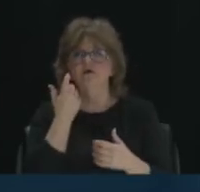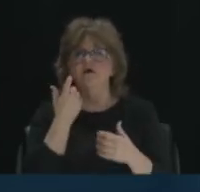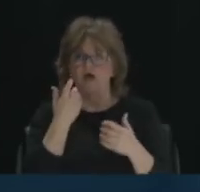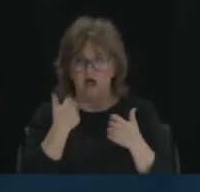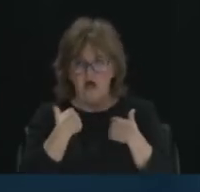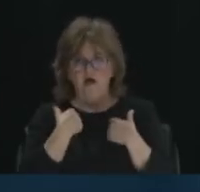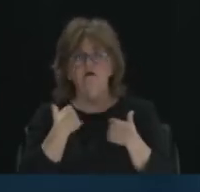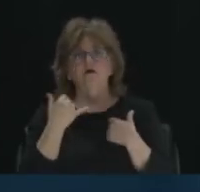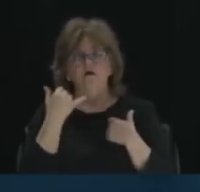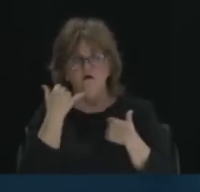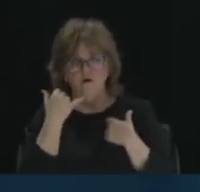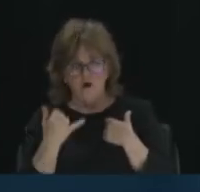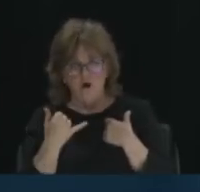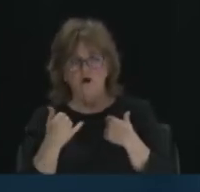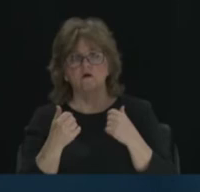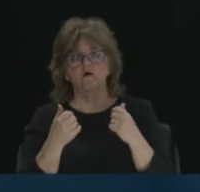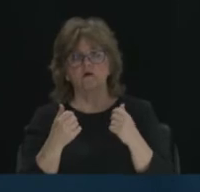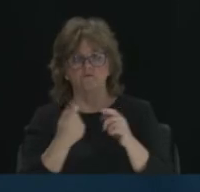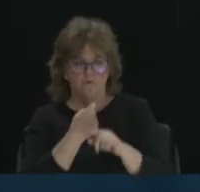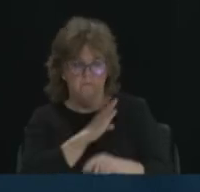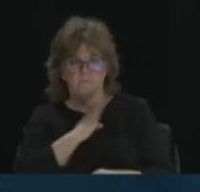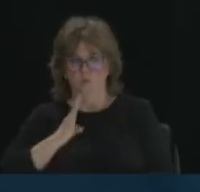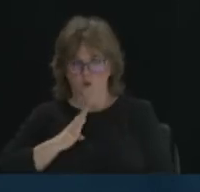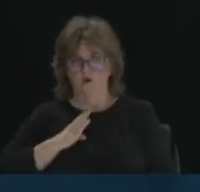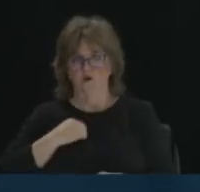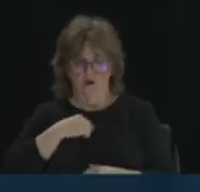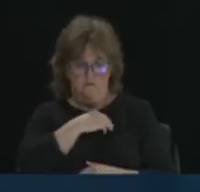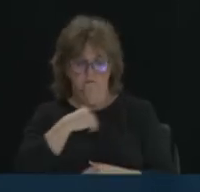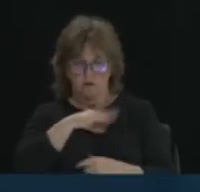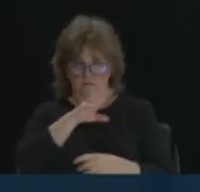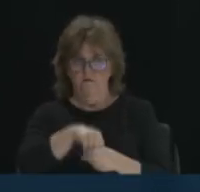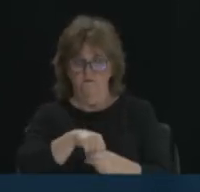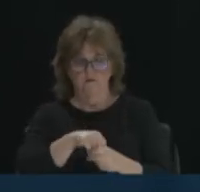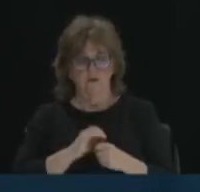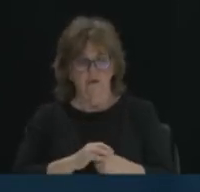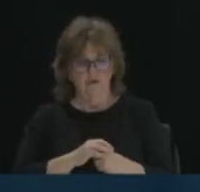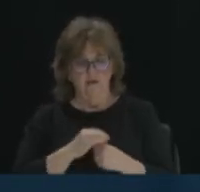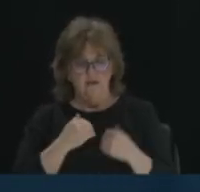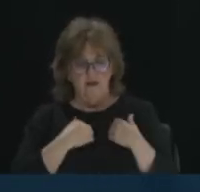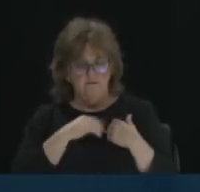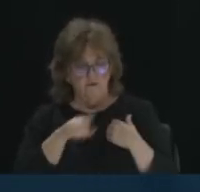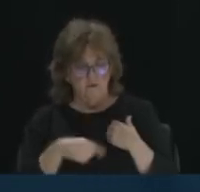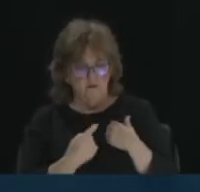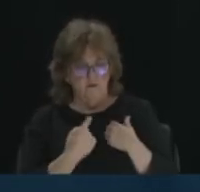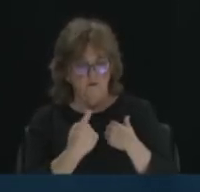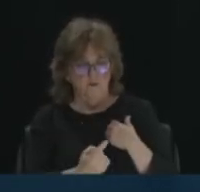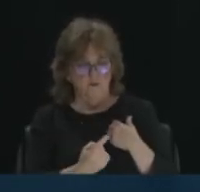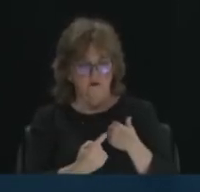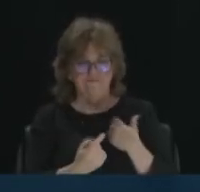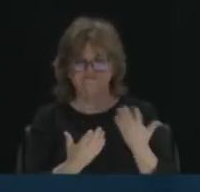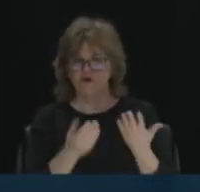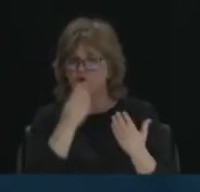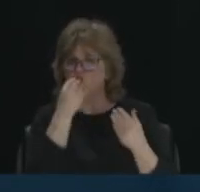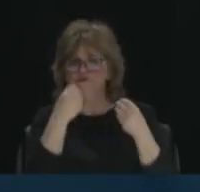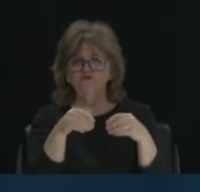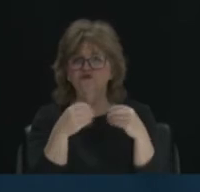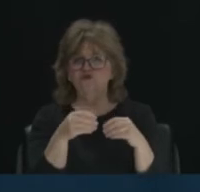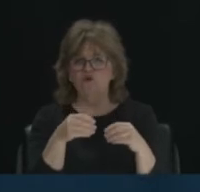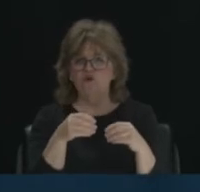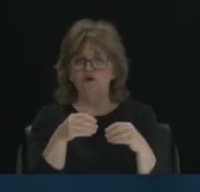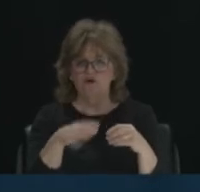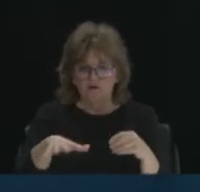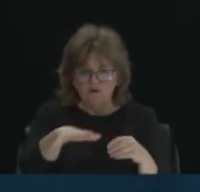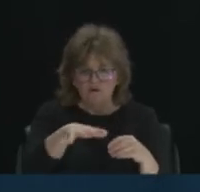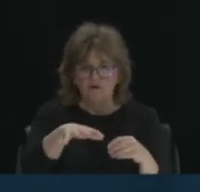today that a board that I sit on and we only have one major grocery store in Dayton